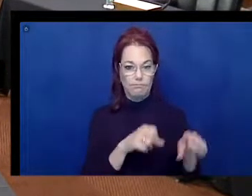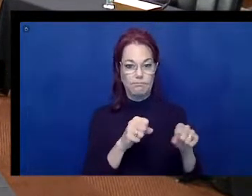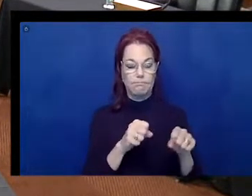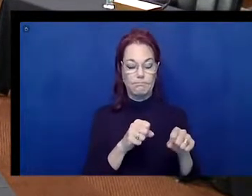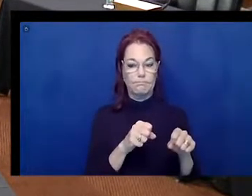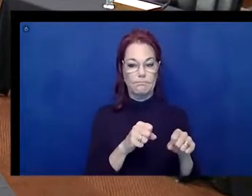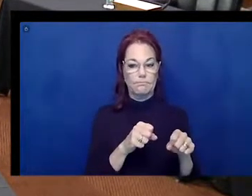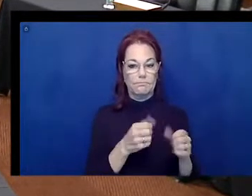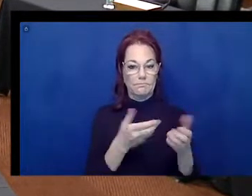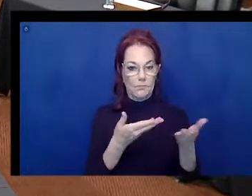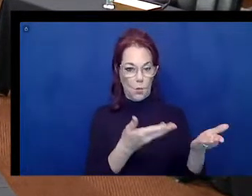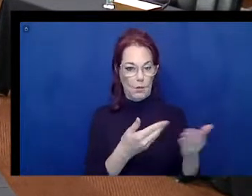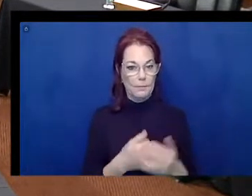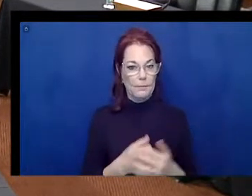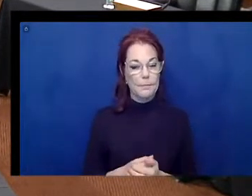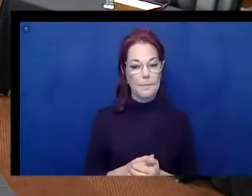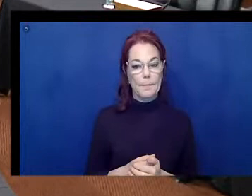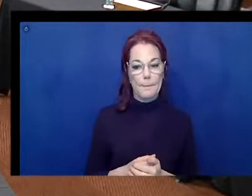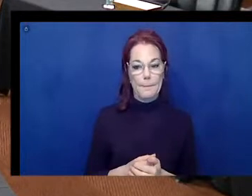time.